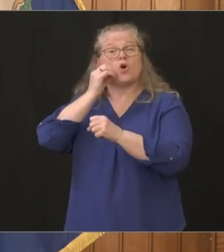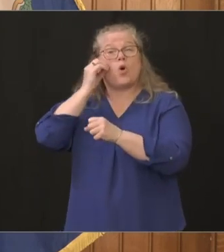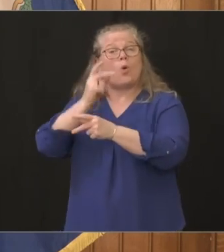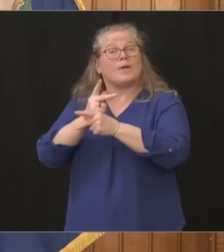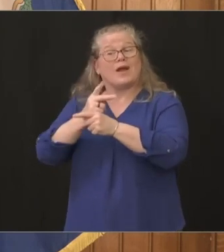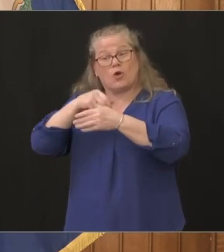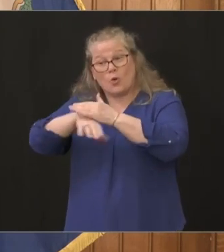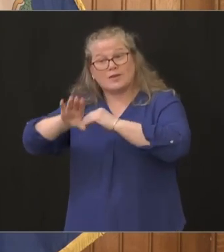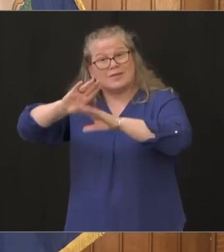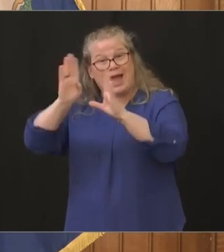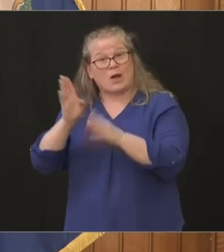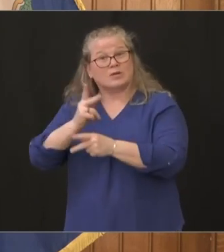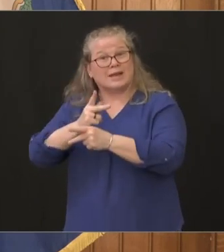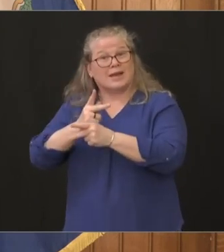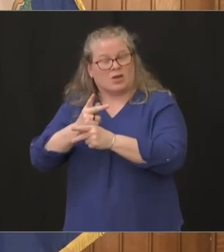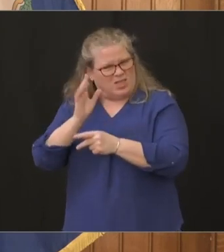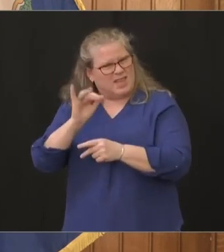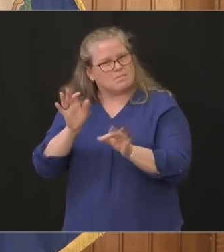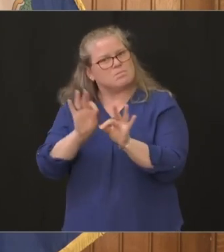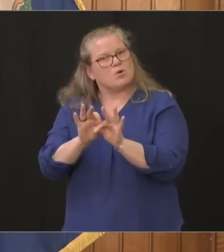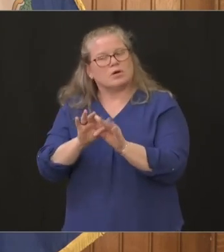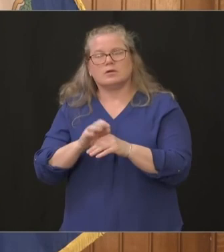essential very essential